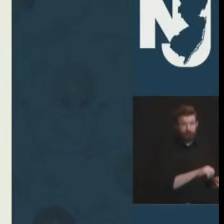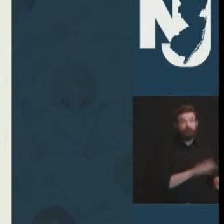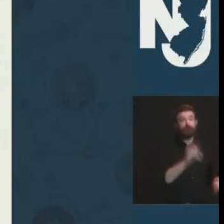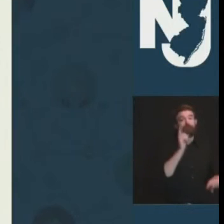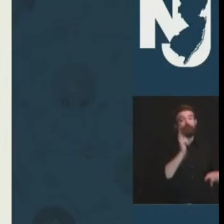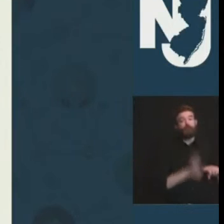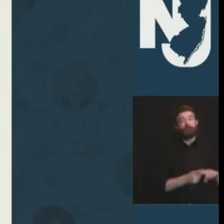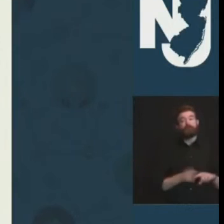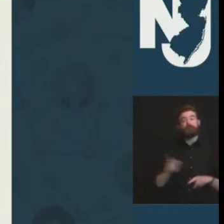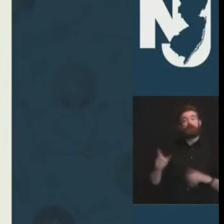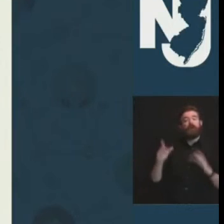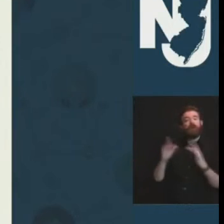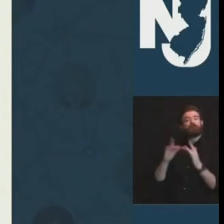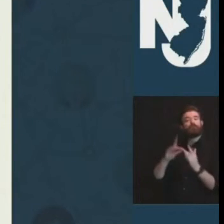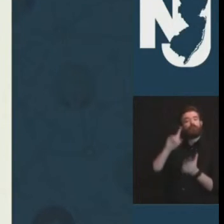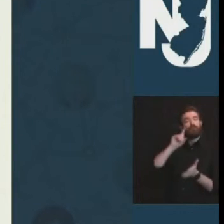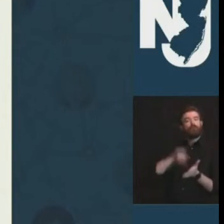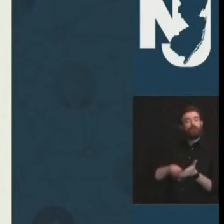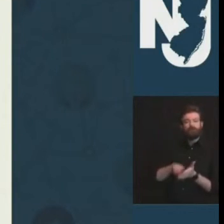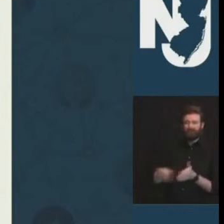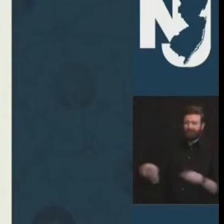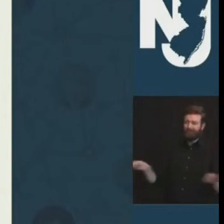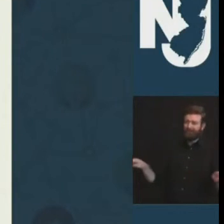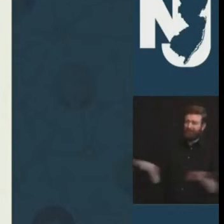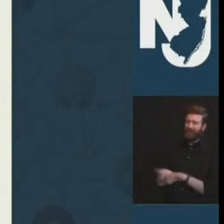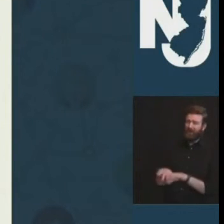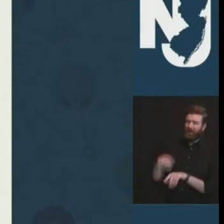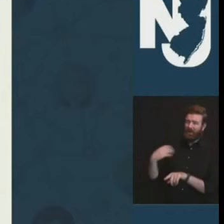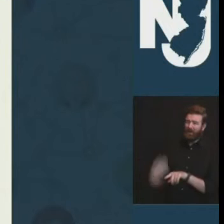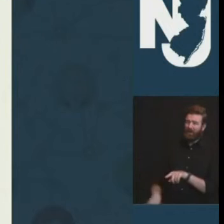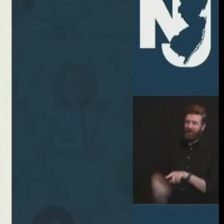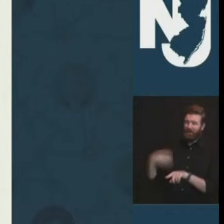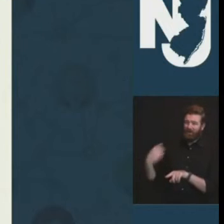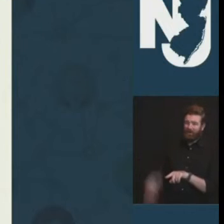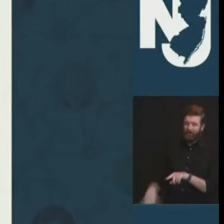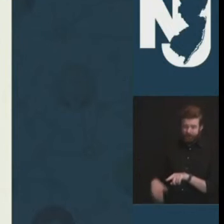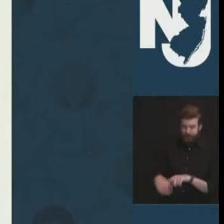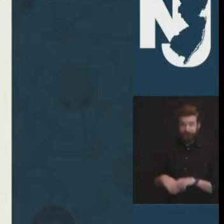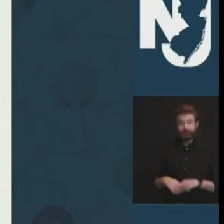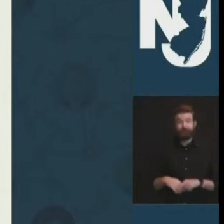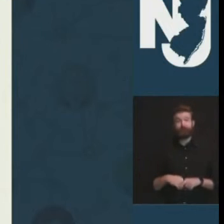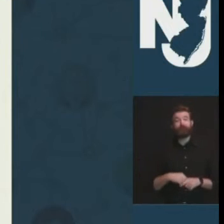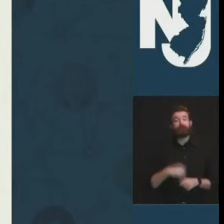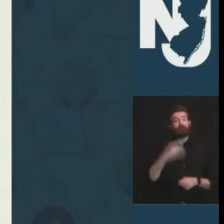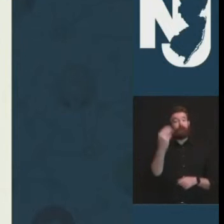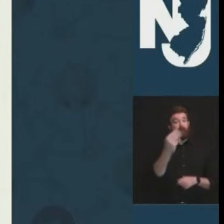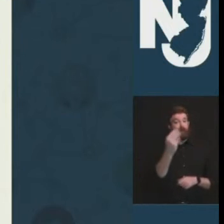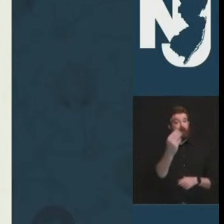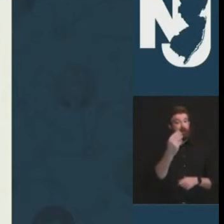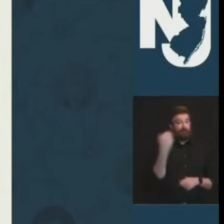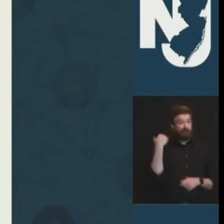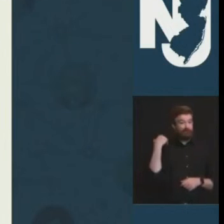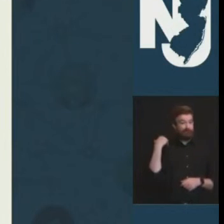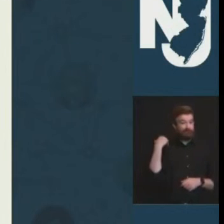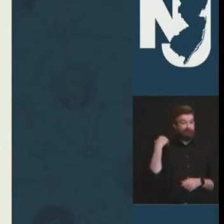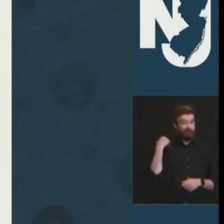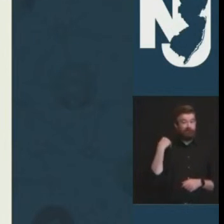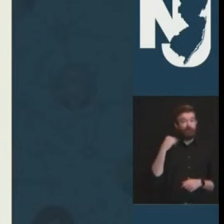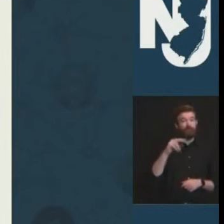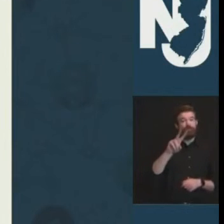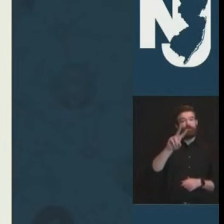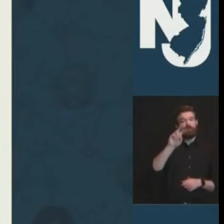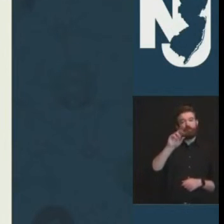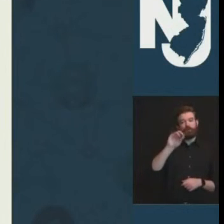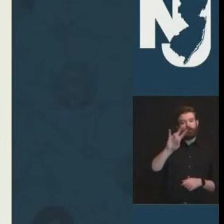tremendous challenge posed by this second wave on monday 207 prospective new contact tracers began their